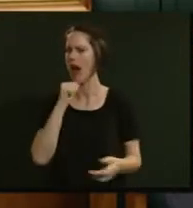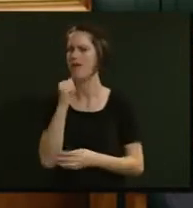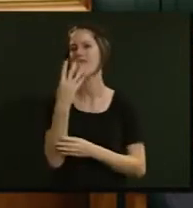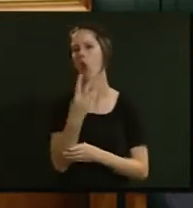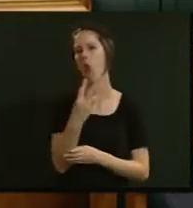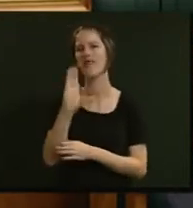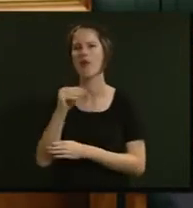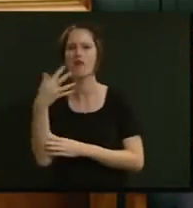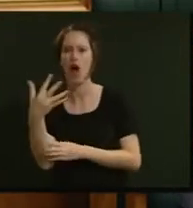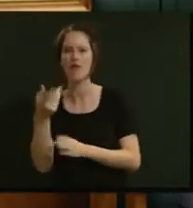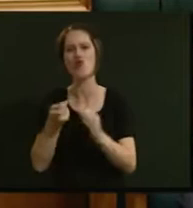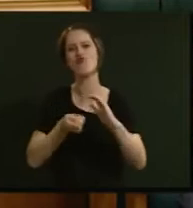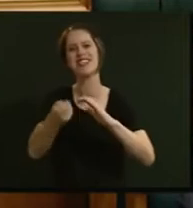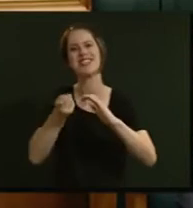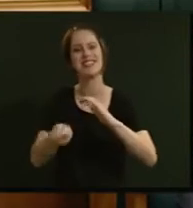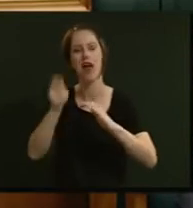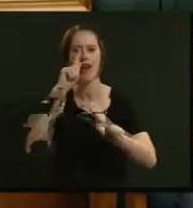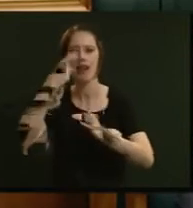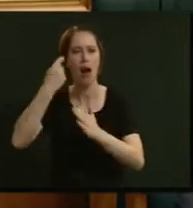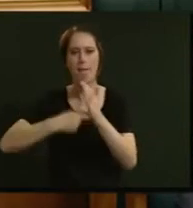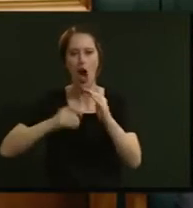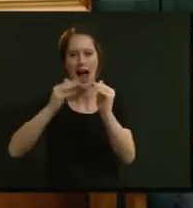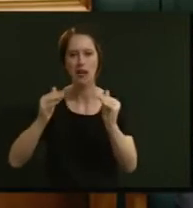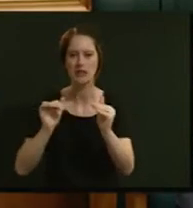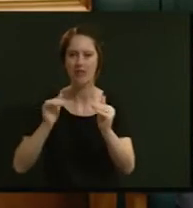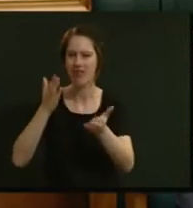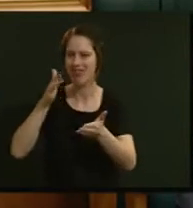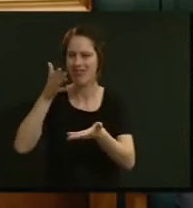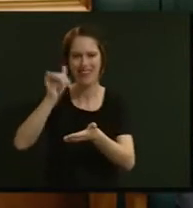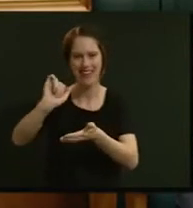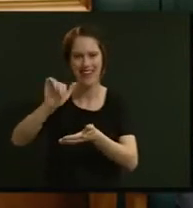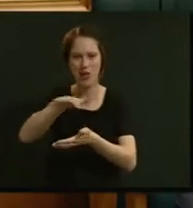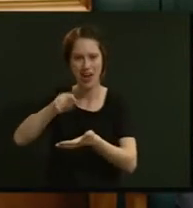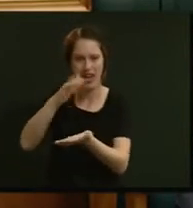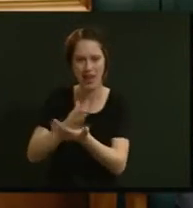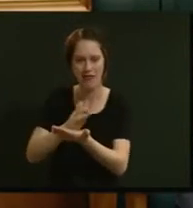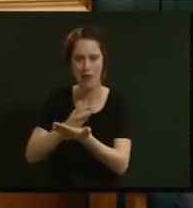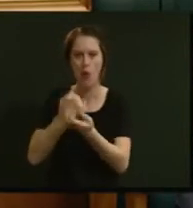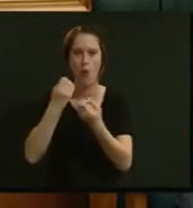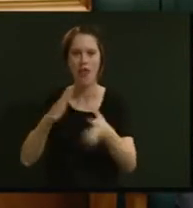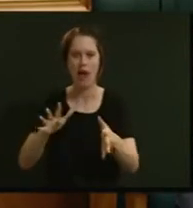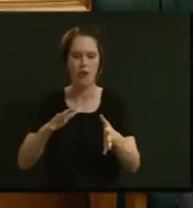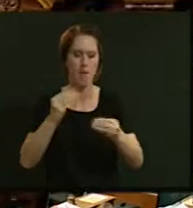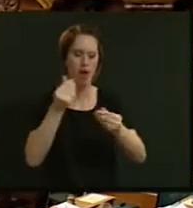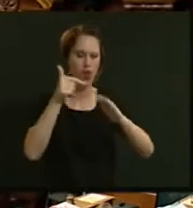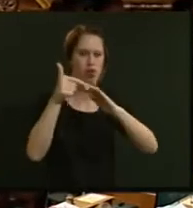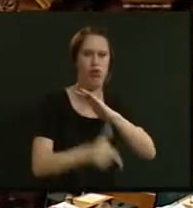five renters cannot buy a house in their area without going into financial hardship?